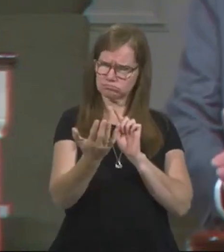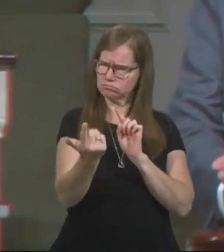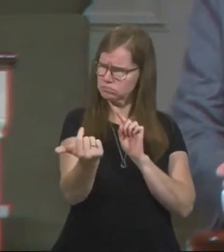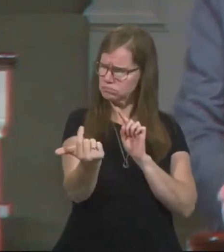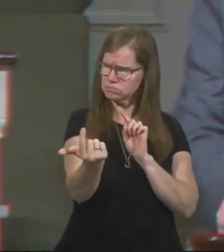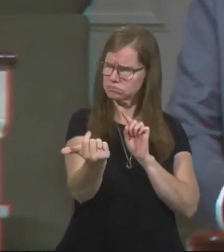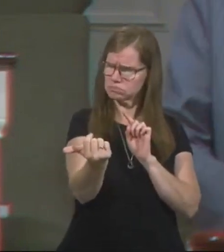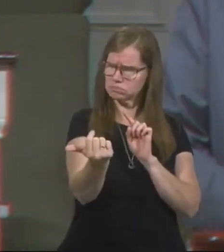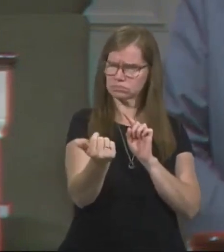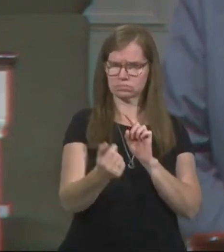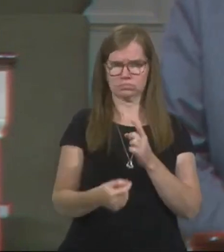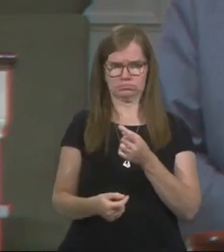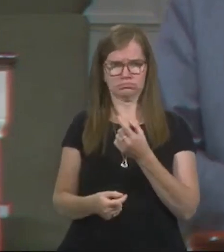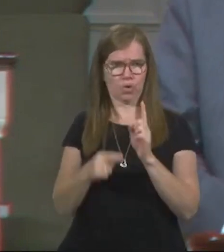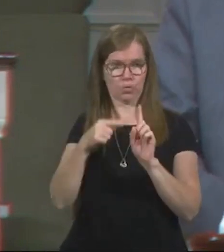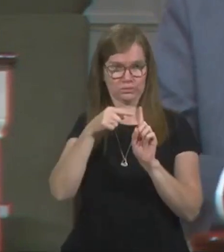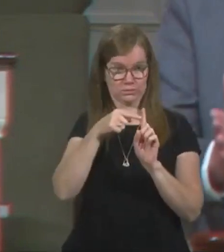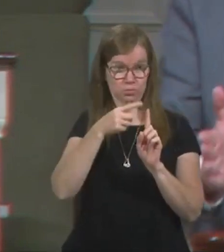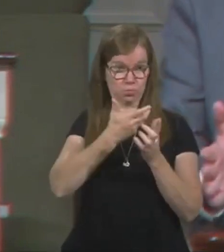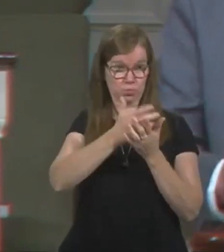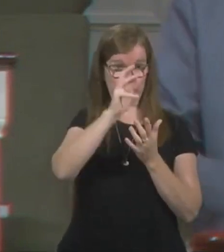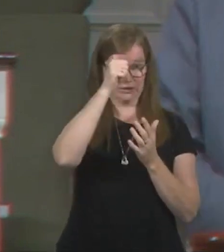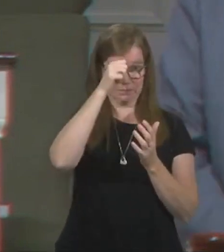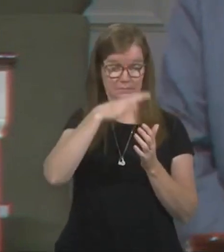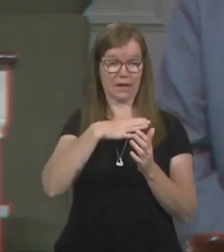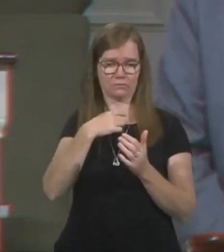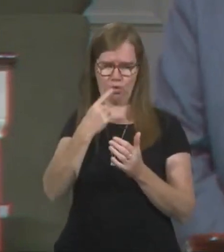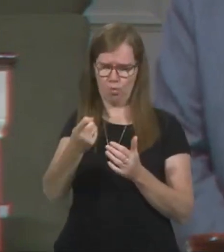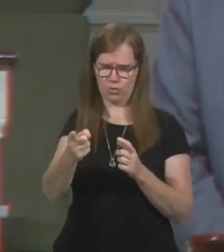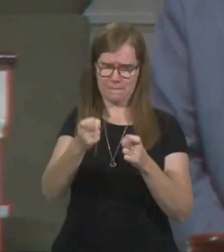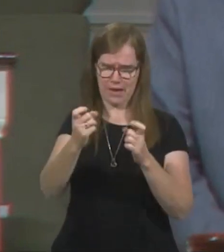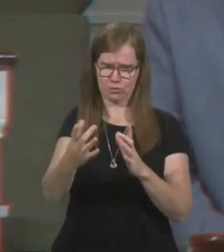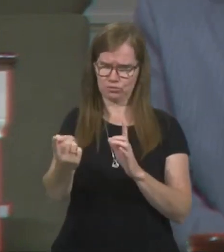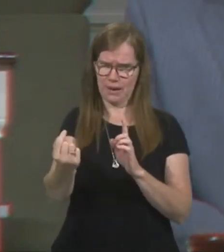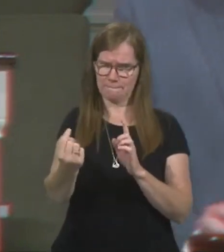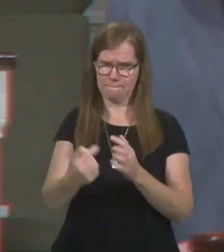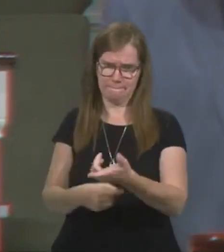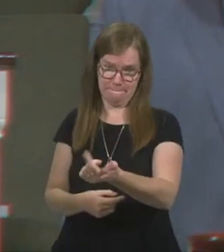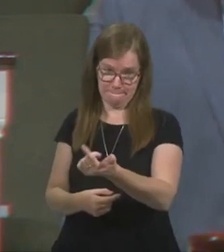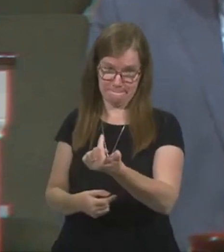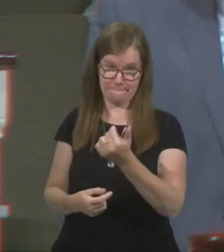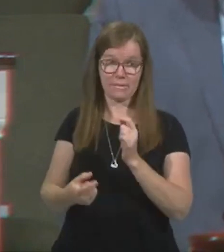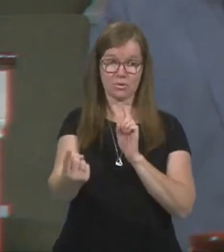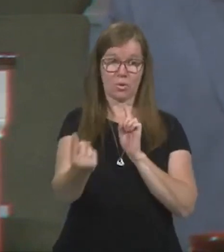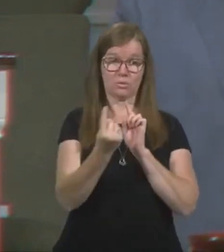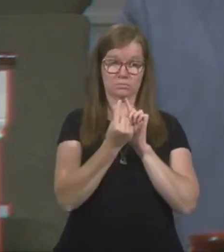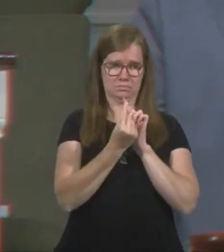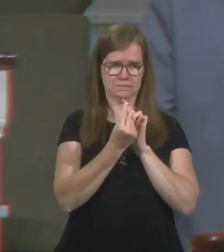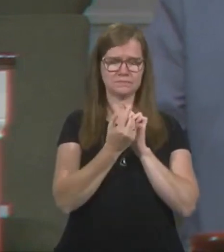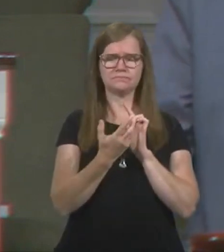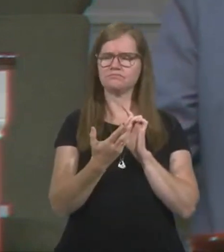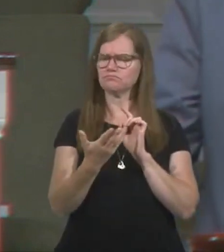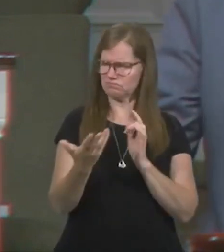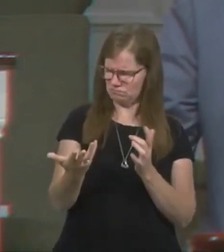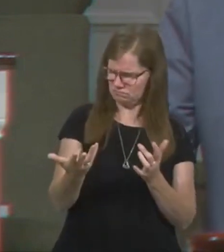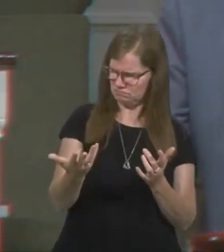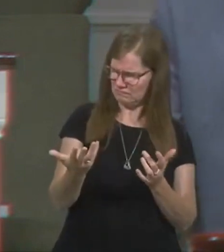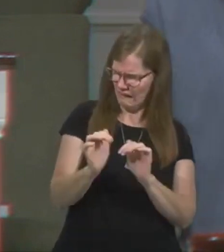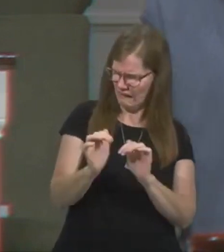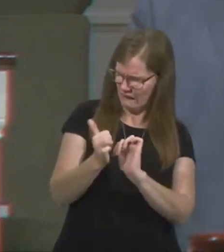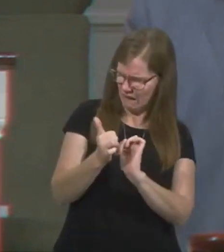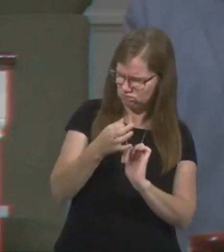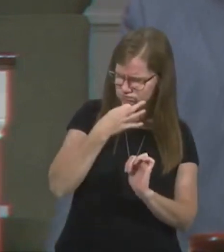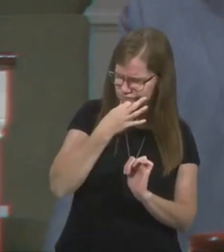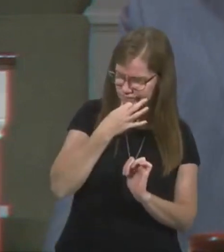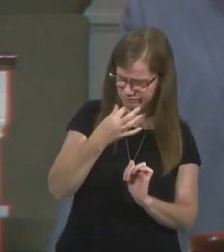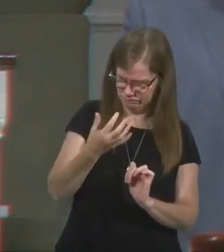this steward, this manager, this foreman. And he said unto him, how is it that I hear this of thee? Give